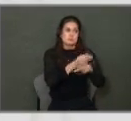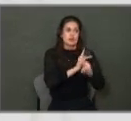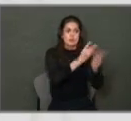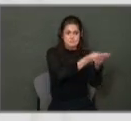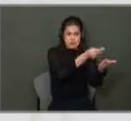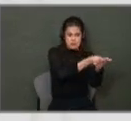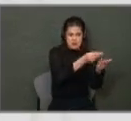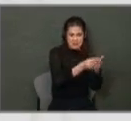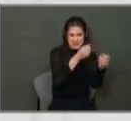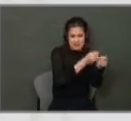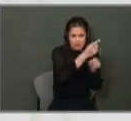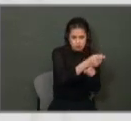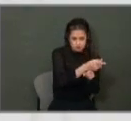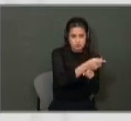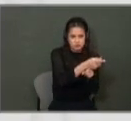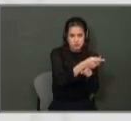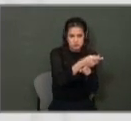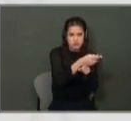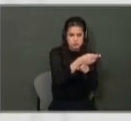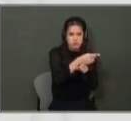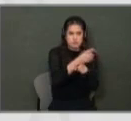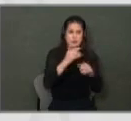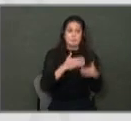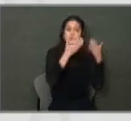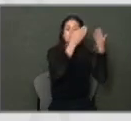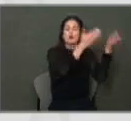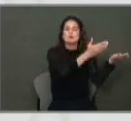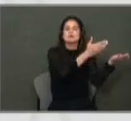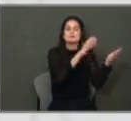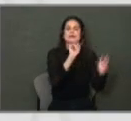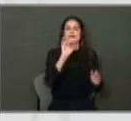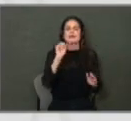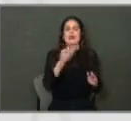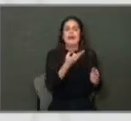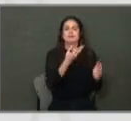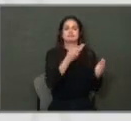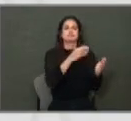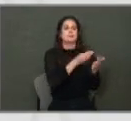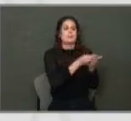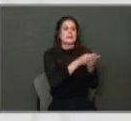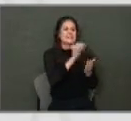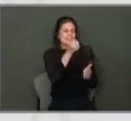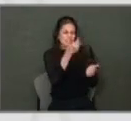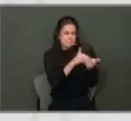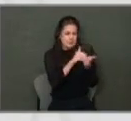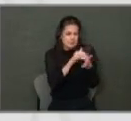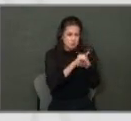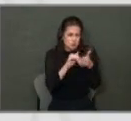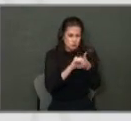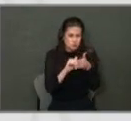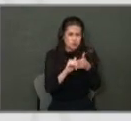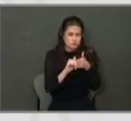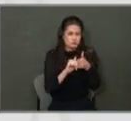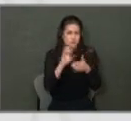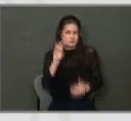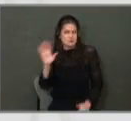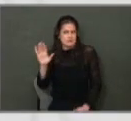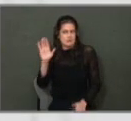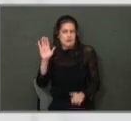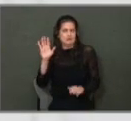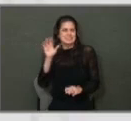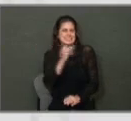issue debt, we will fund cash. I'm proposing that we cash fund that $10 million from the 75.